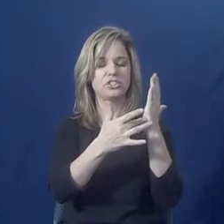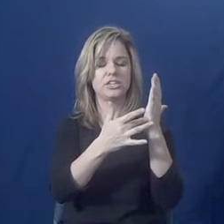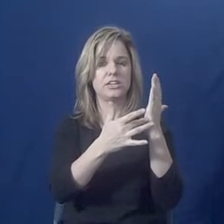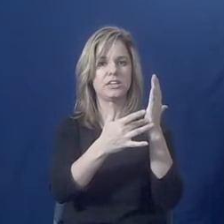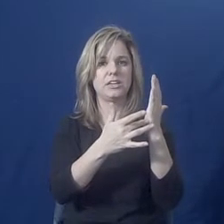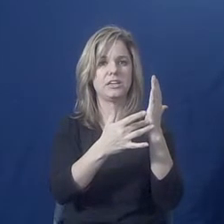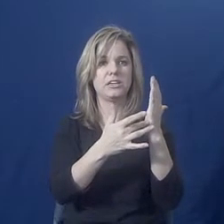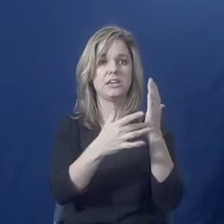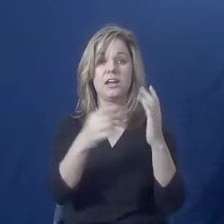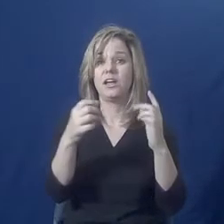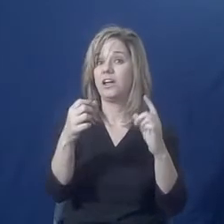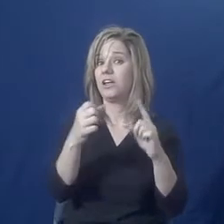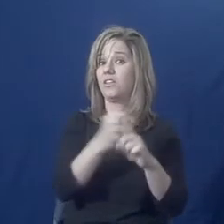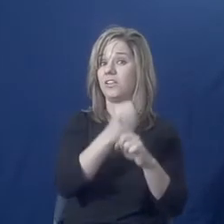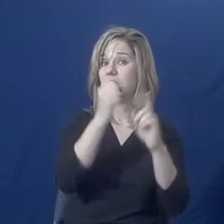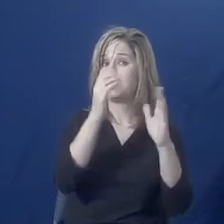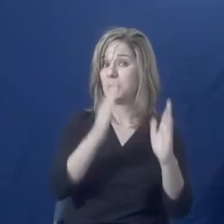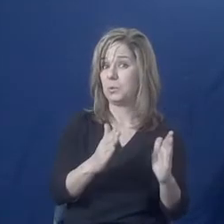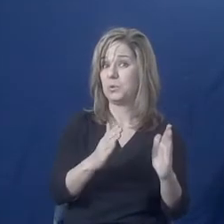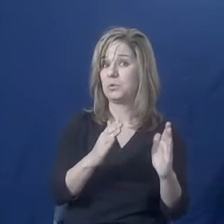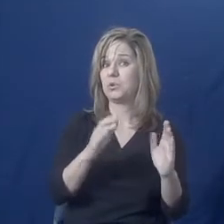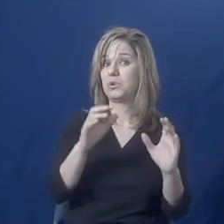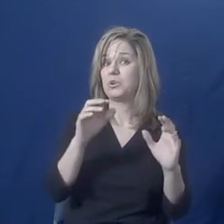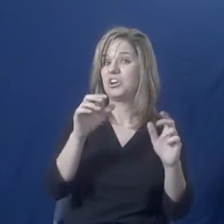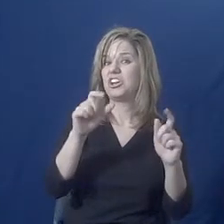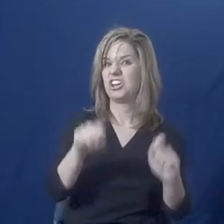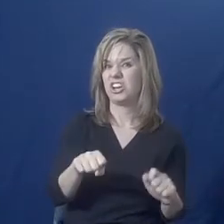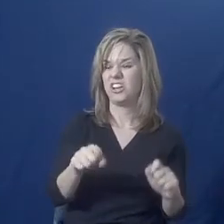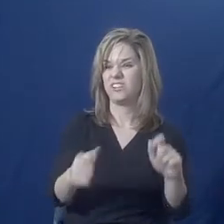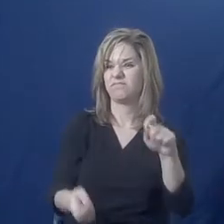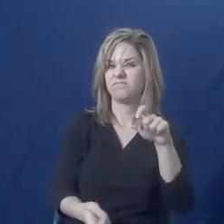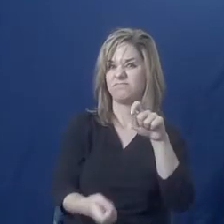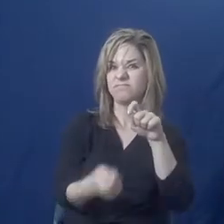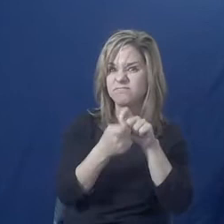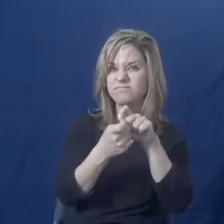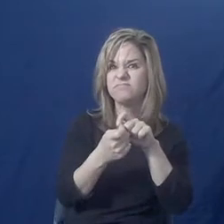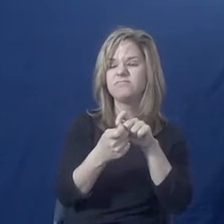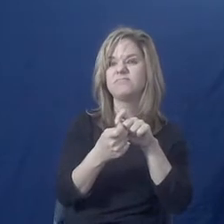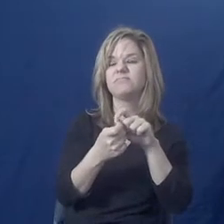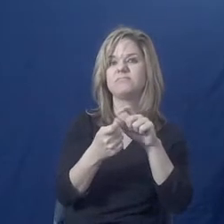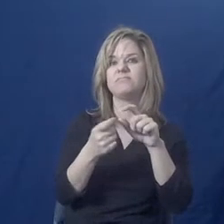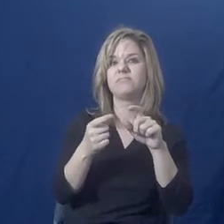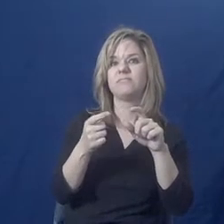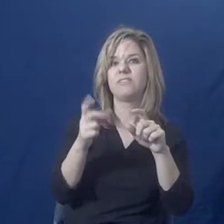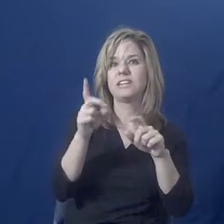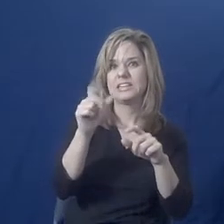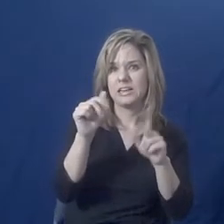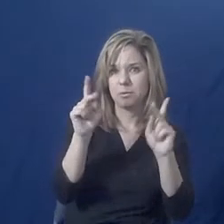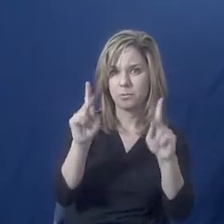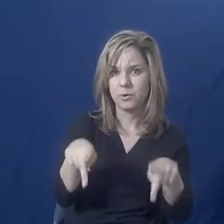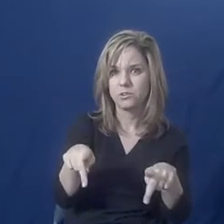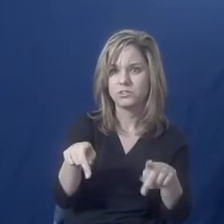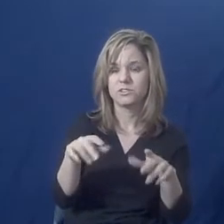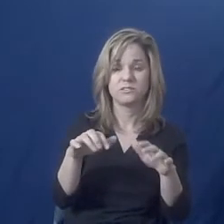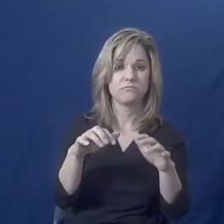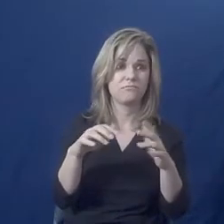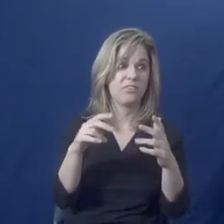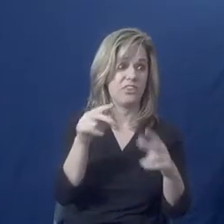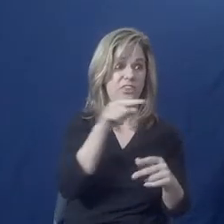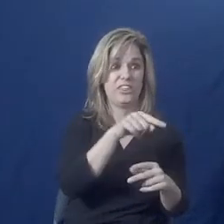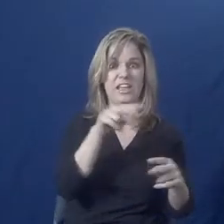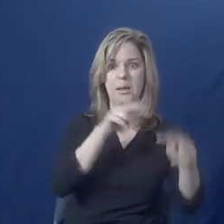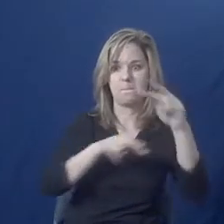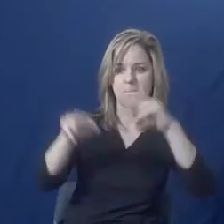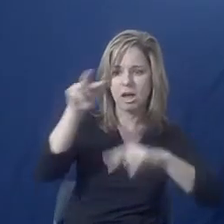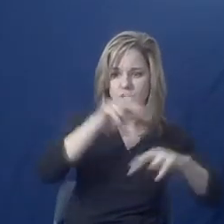misusing to monitor the activity of the individual. And so it's really important to discuss